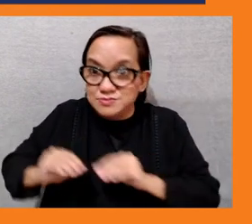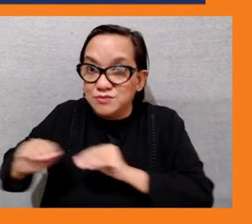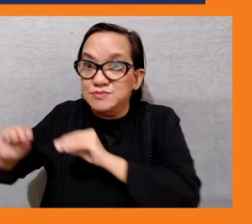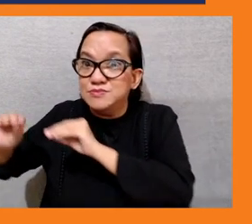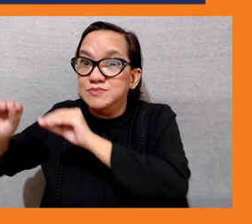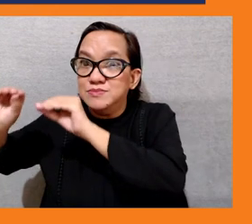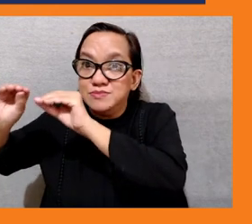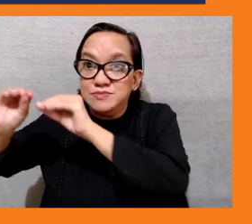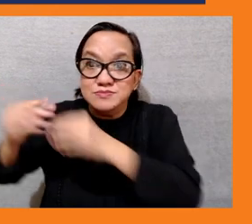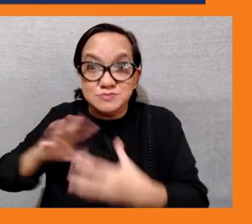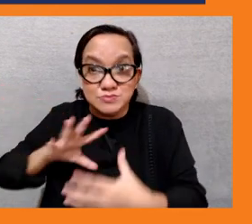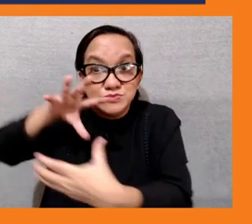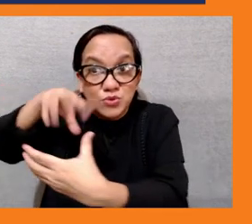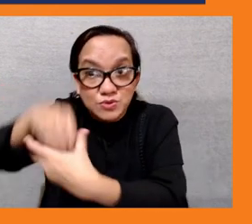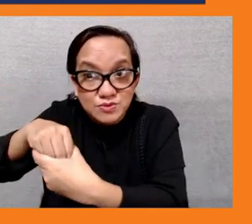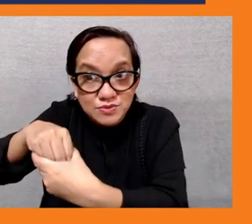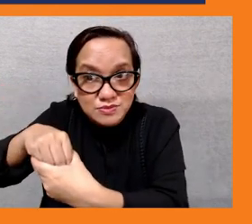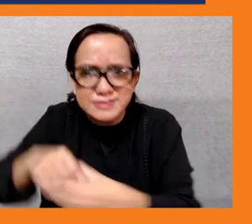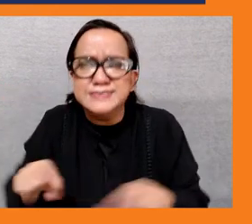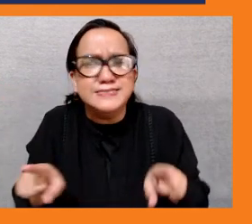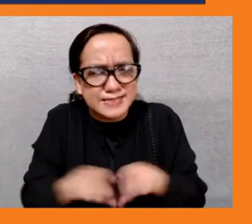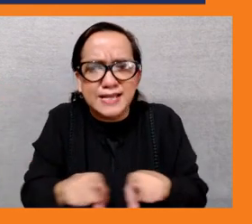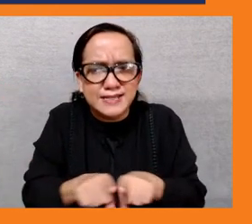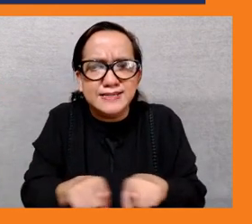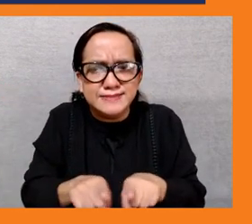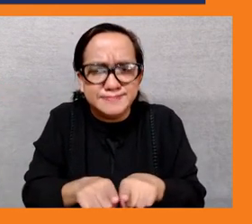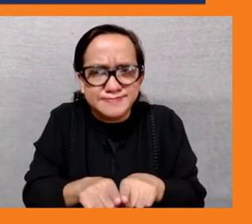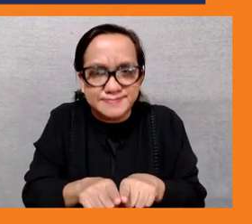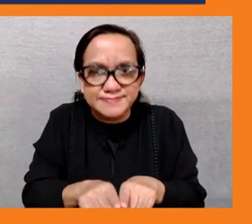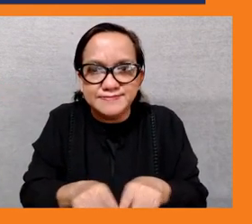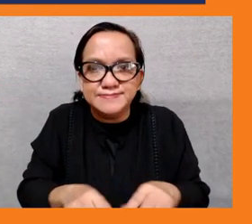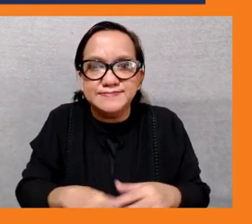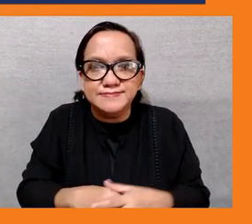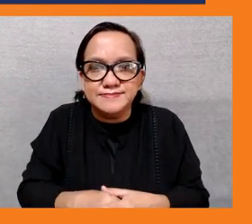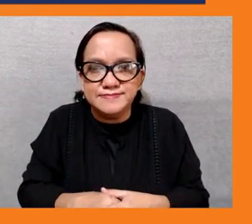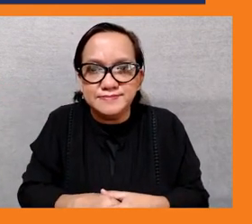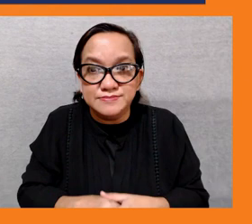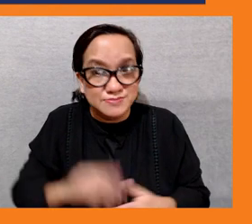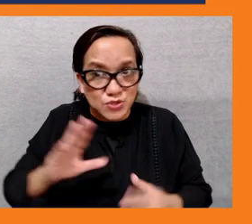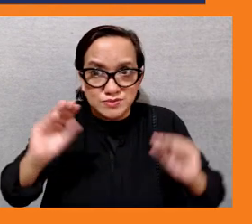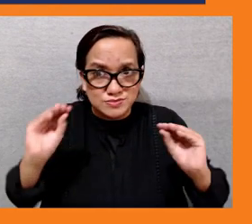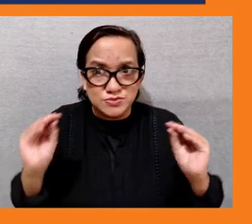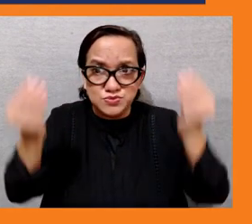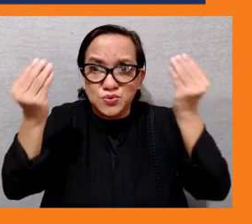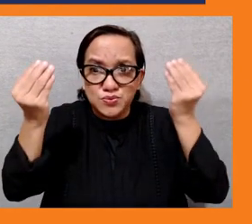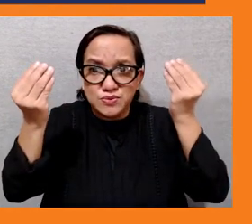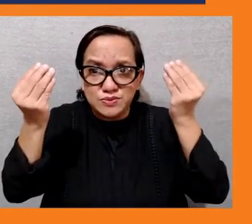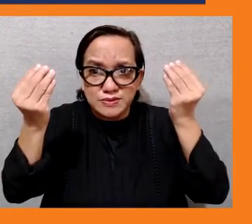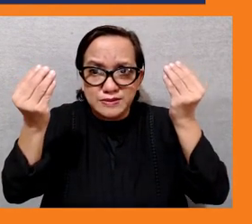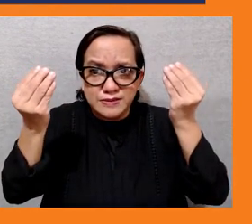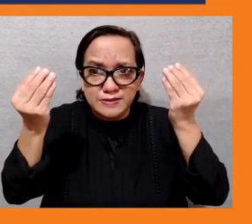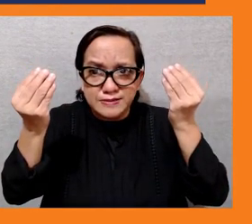on the on the i think this is also mentioned by the youth themselves that they need a development of uh tower for